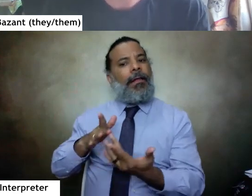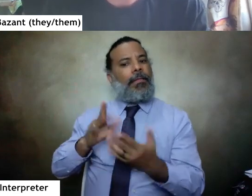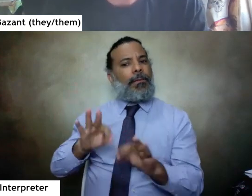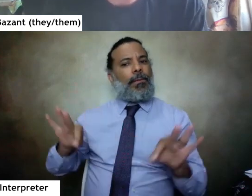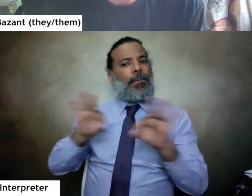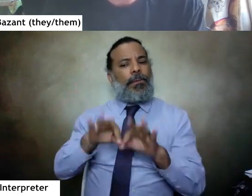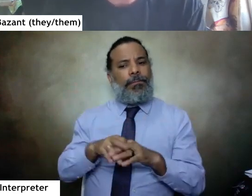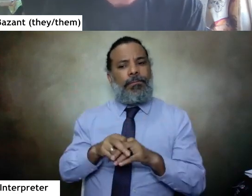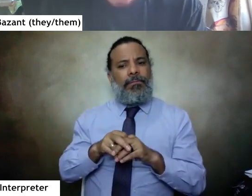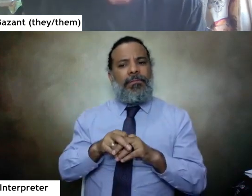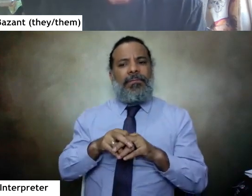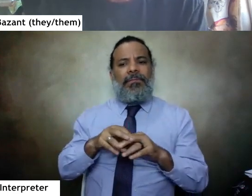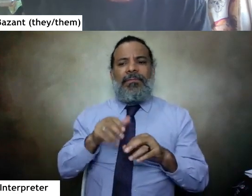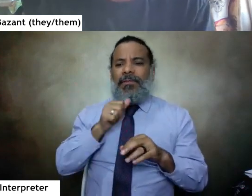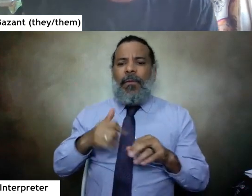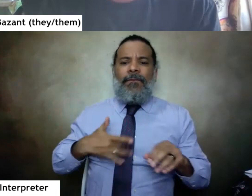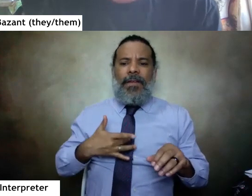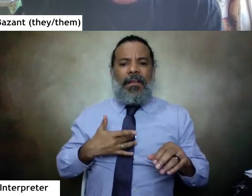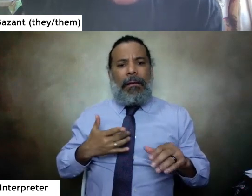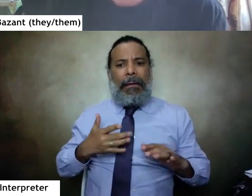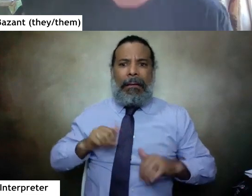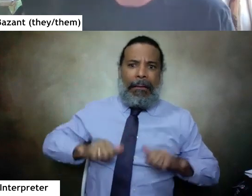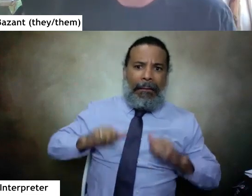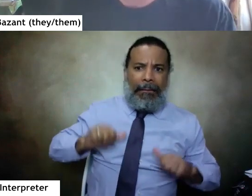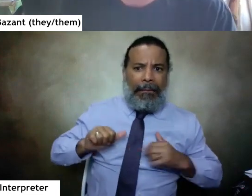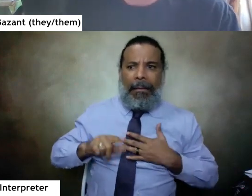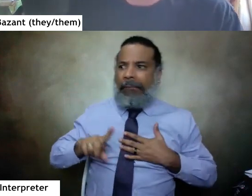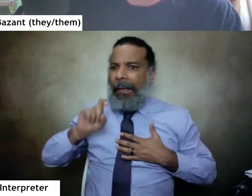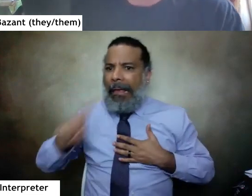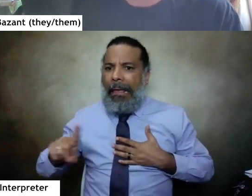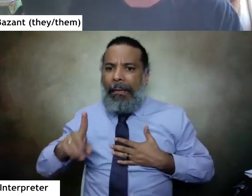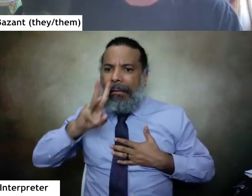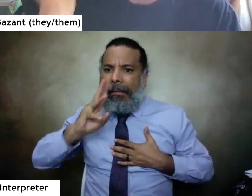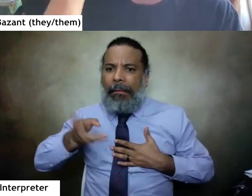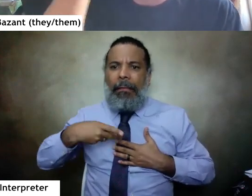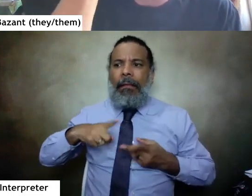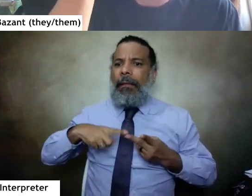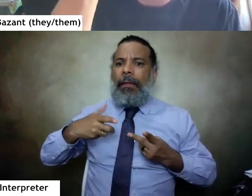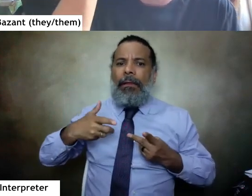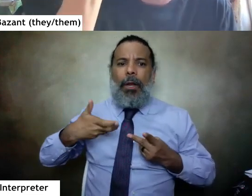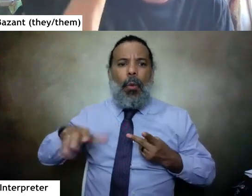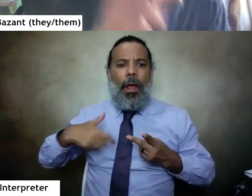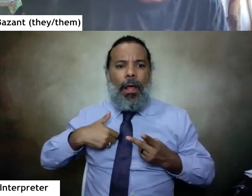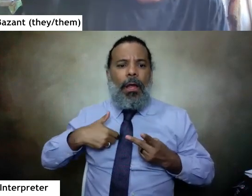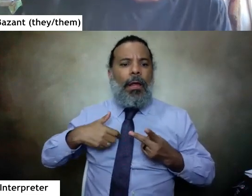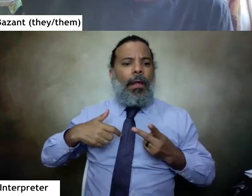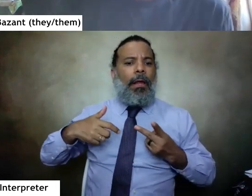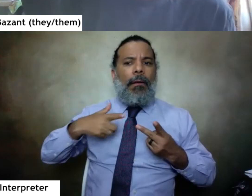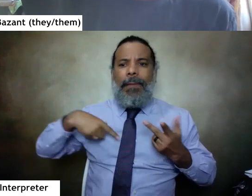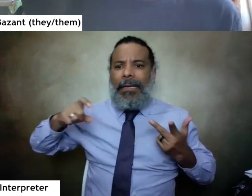never feel oh no what if they don't want to what if what if they don't want my email what if what if i'm not needed what if i